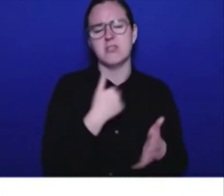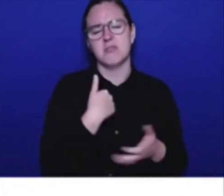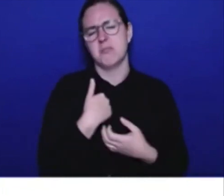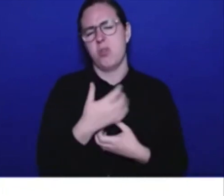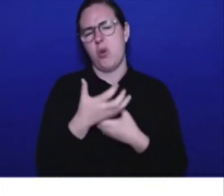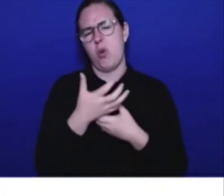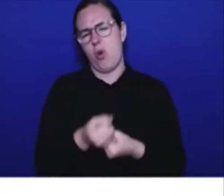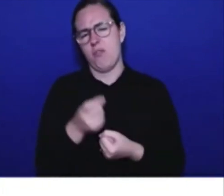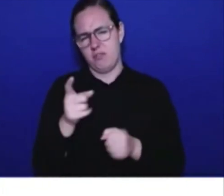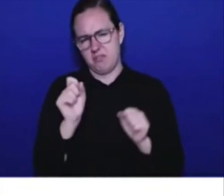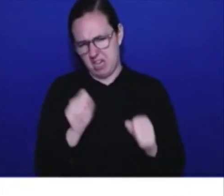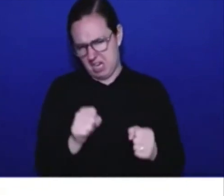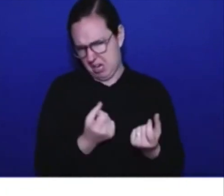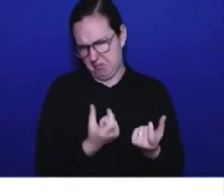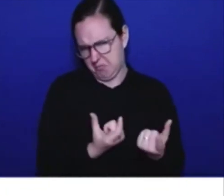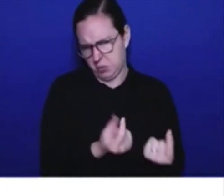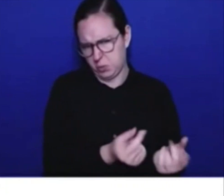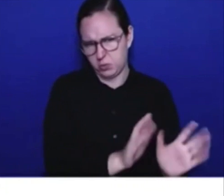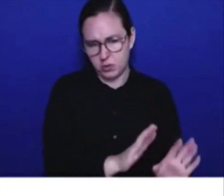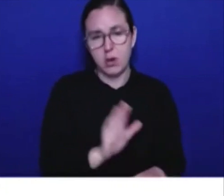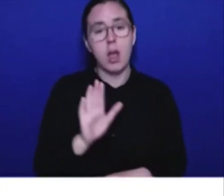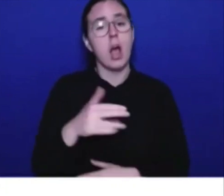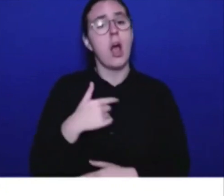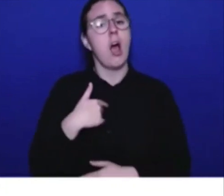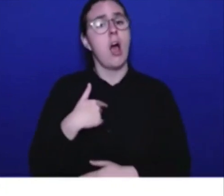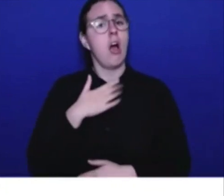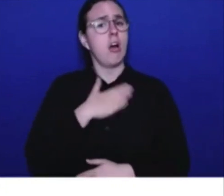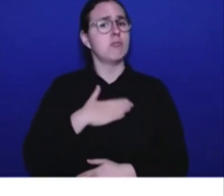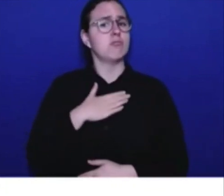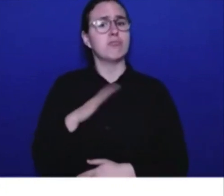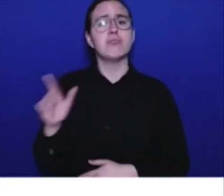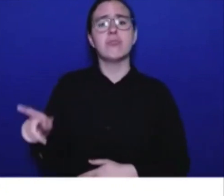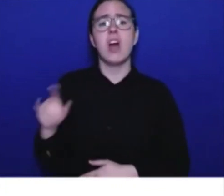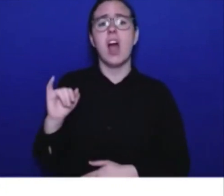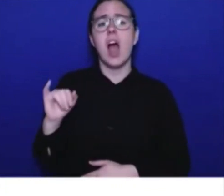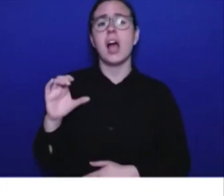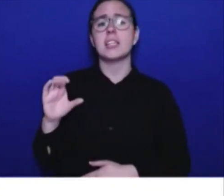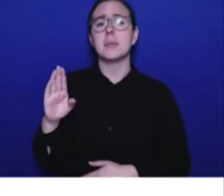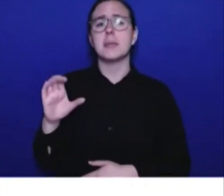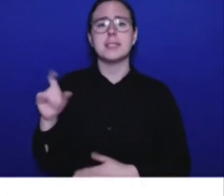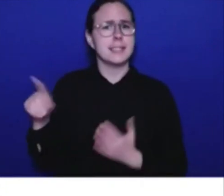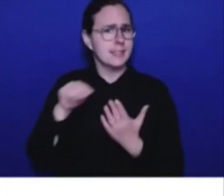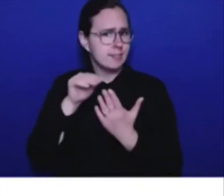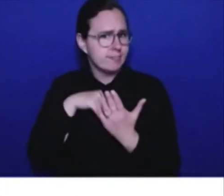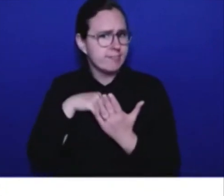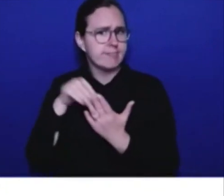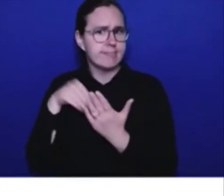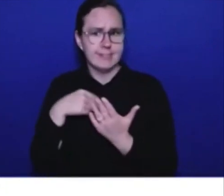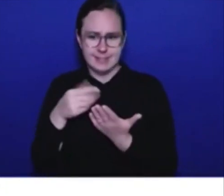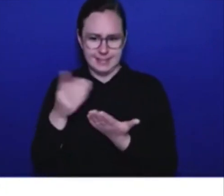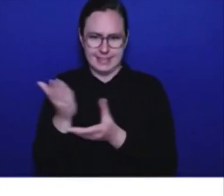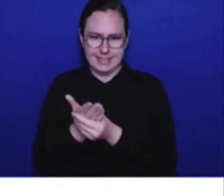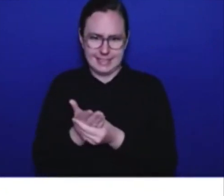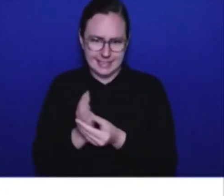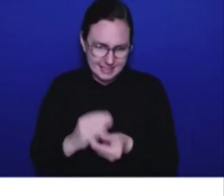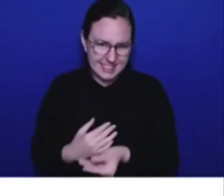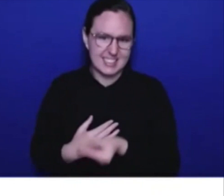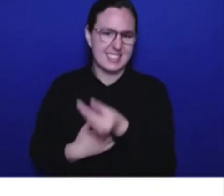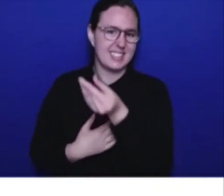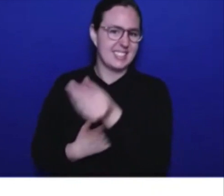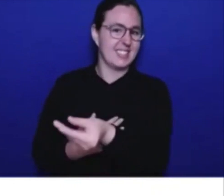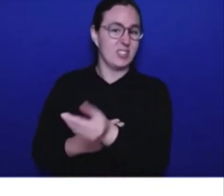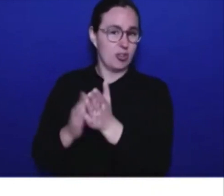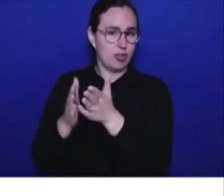work to put together this very significant filing to make sure that people can go through those that have the interest in going through very detailed